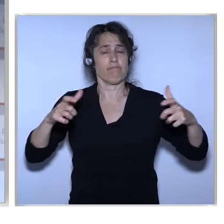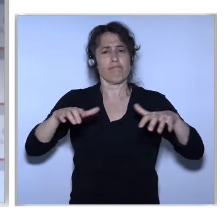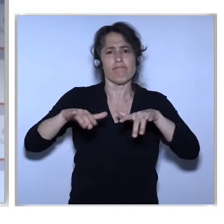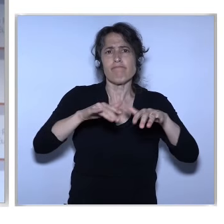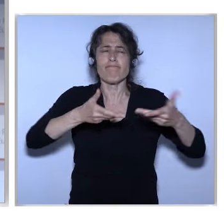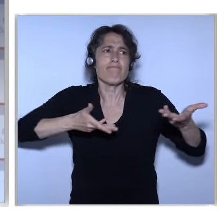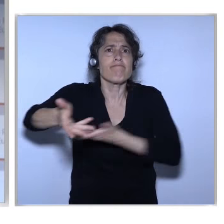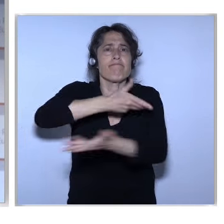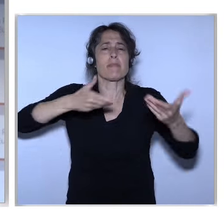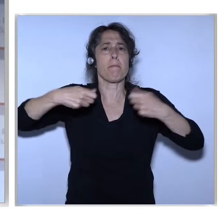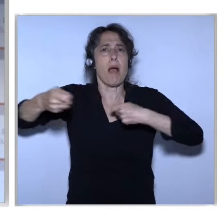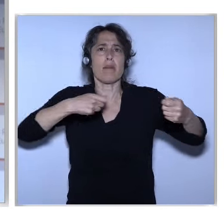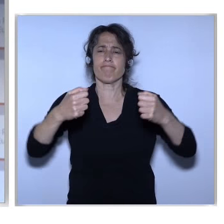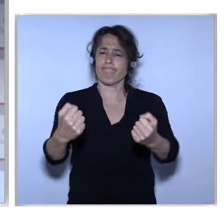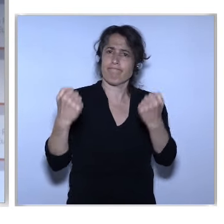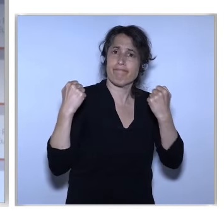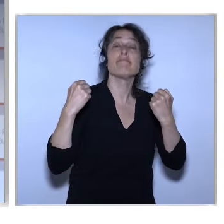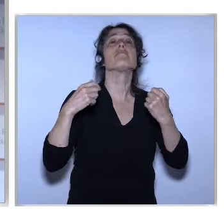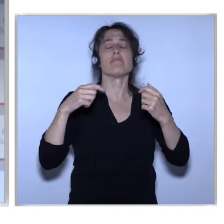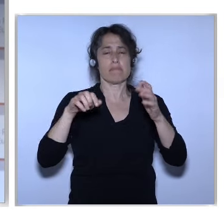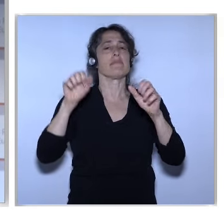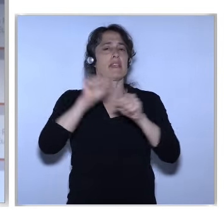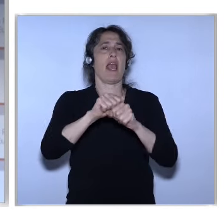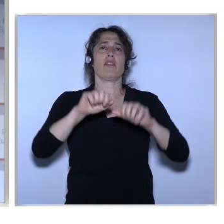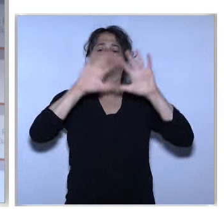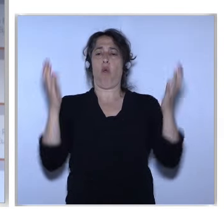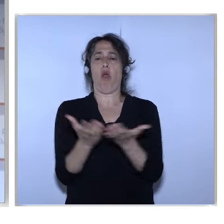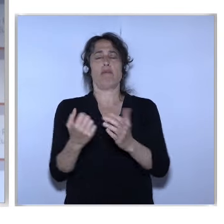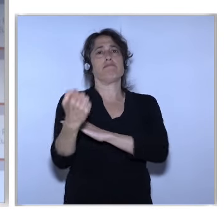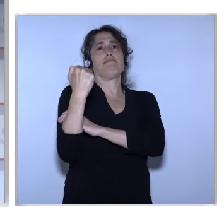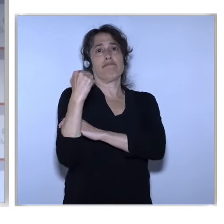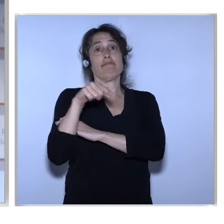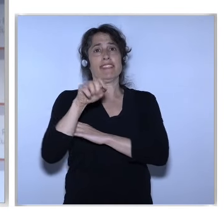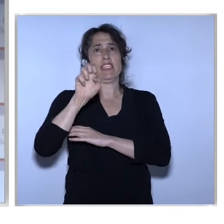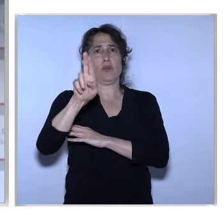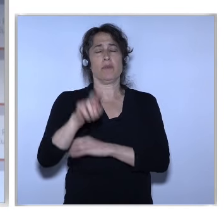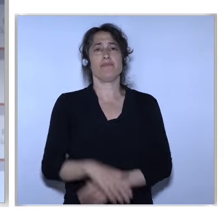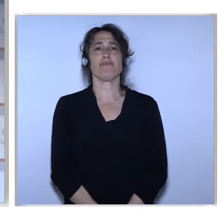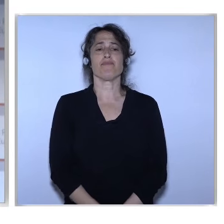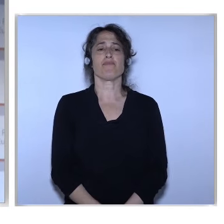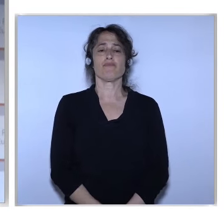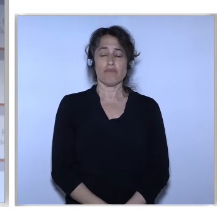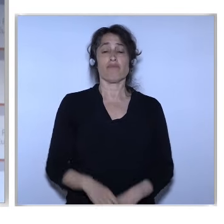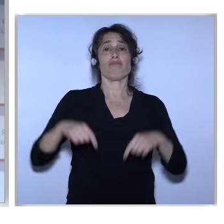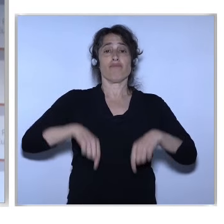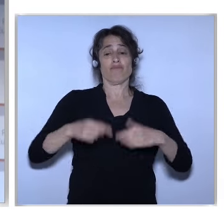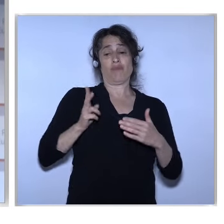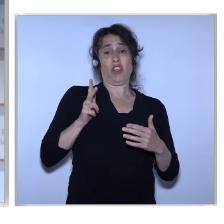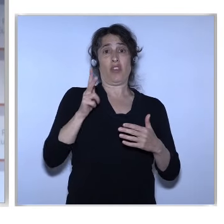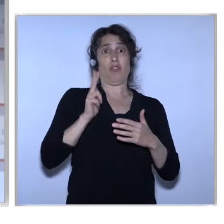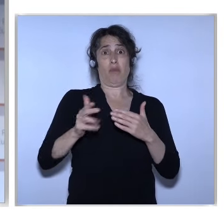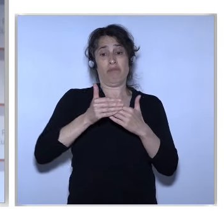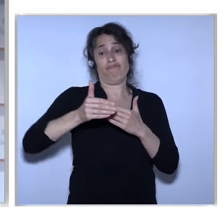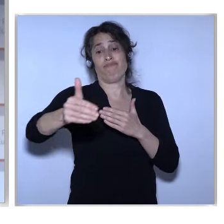There are two more weeks to go And we will continue to work with passion and dedication